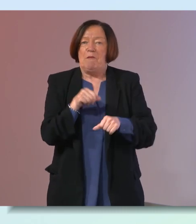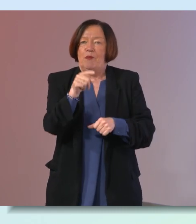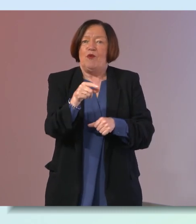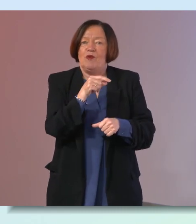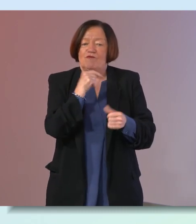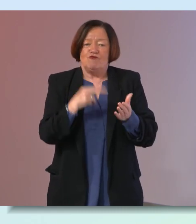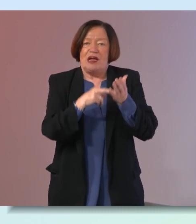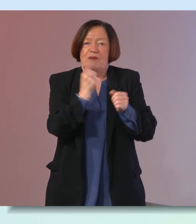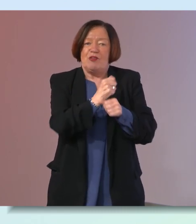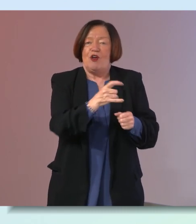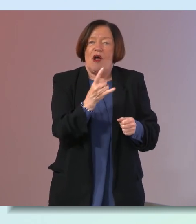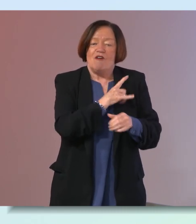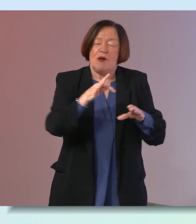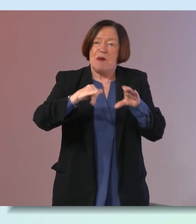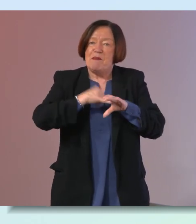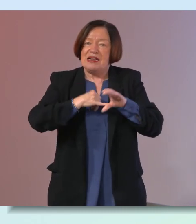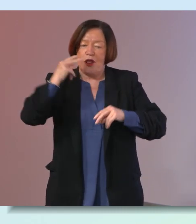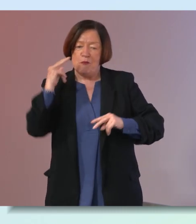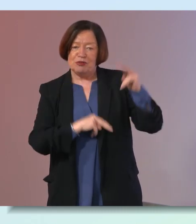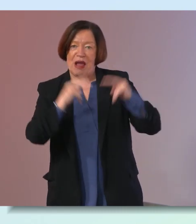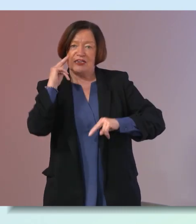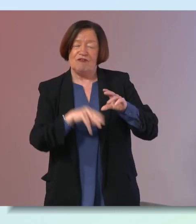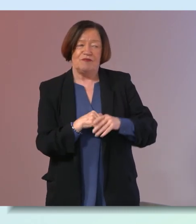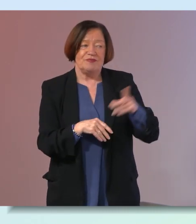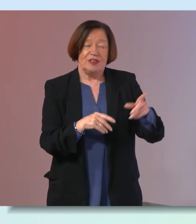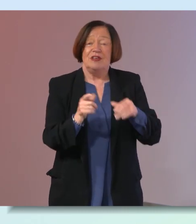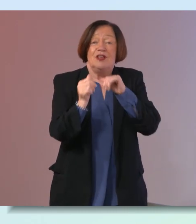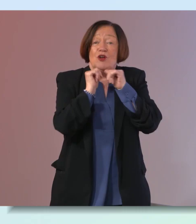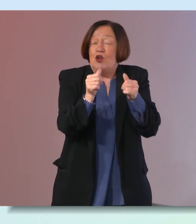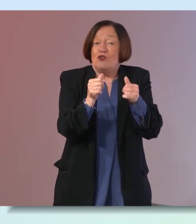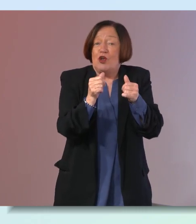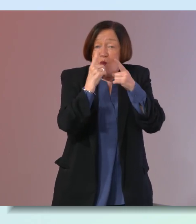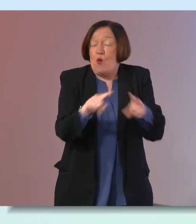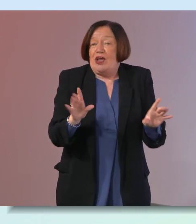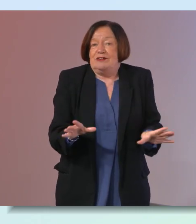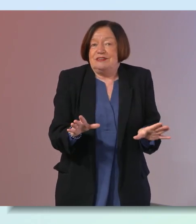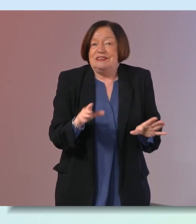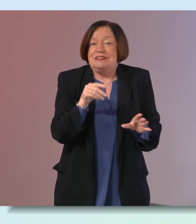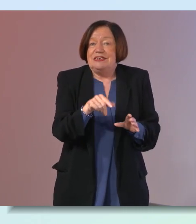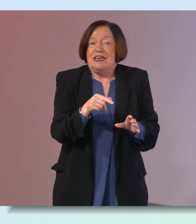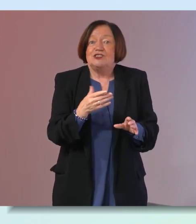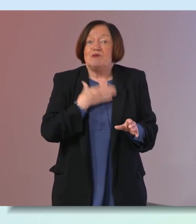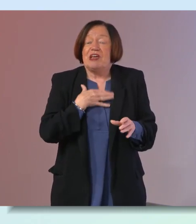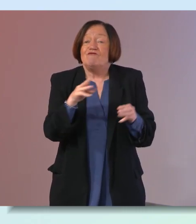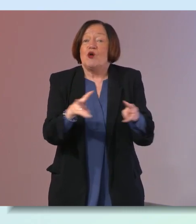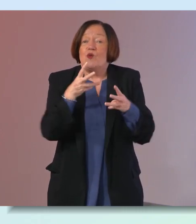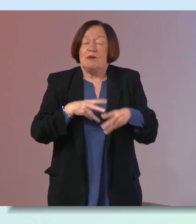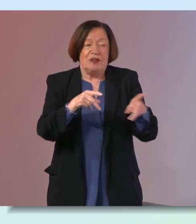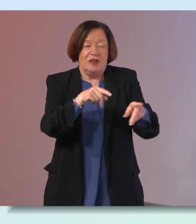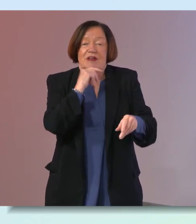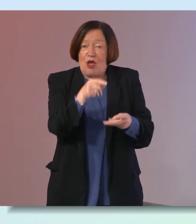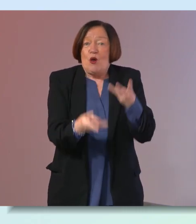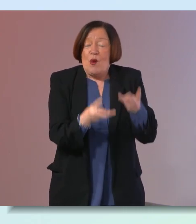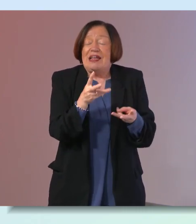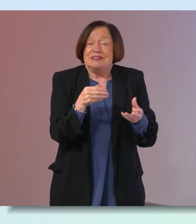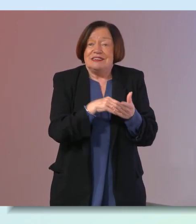just for their heart health from a medical perspective well not their wit because it's upsetting for women to see the weight of different